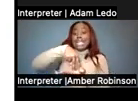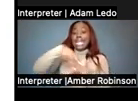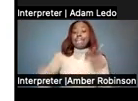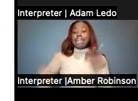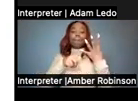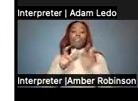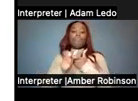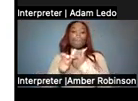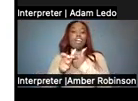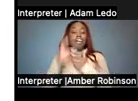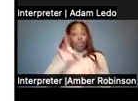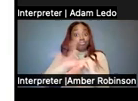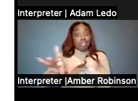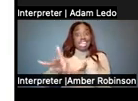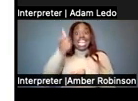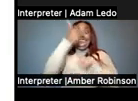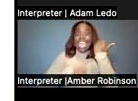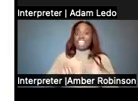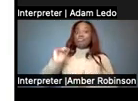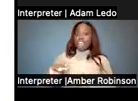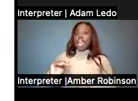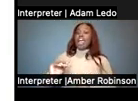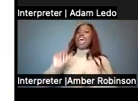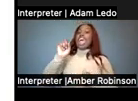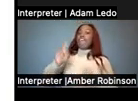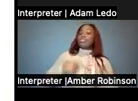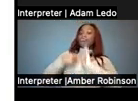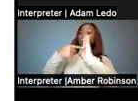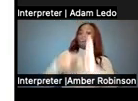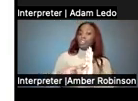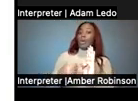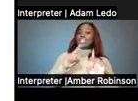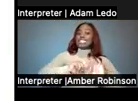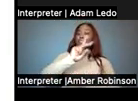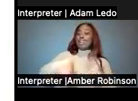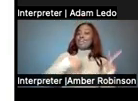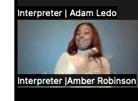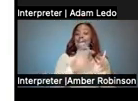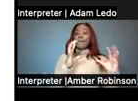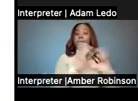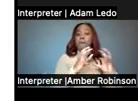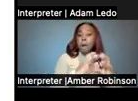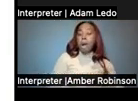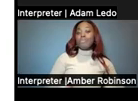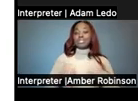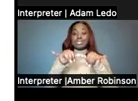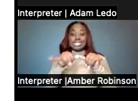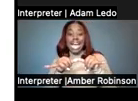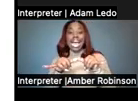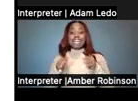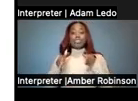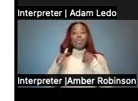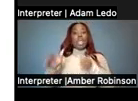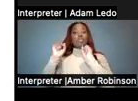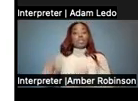to kick. And every child got to show they're kicking with a different type of ball, different size, the way they could kick.